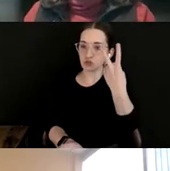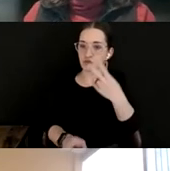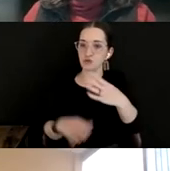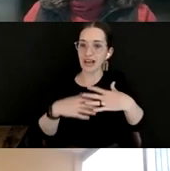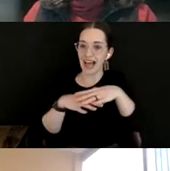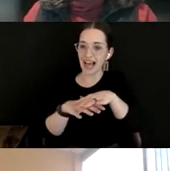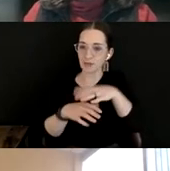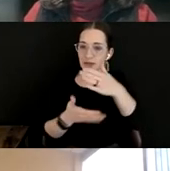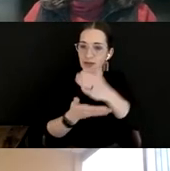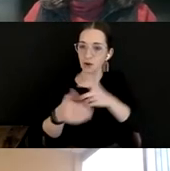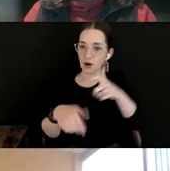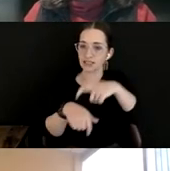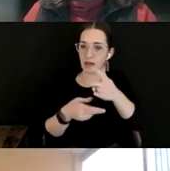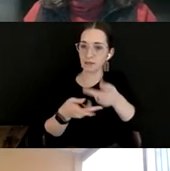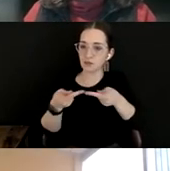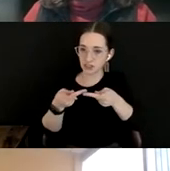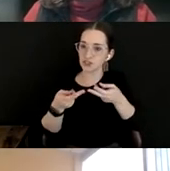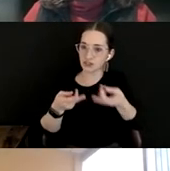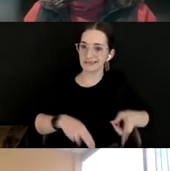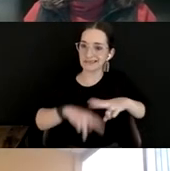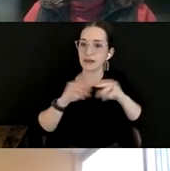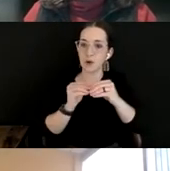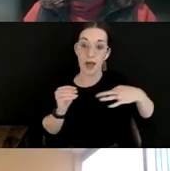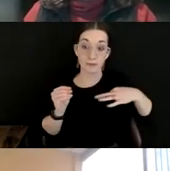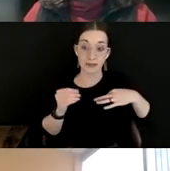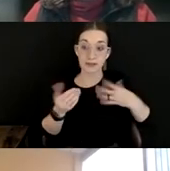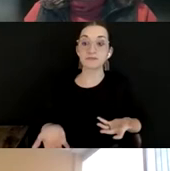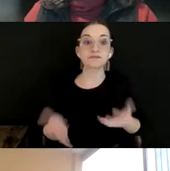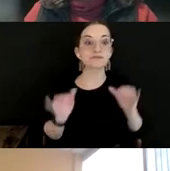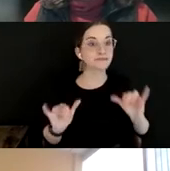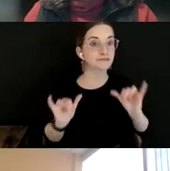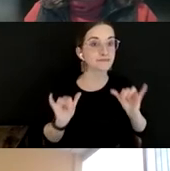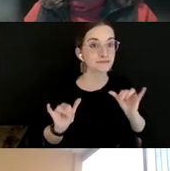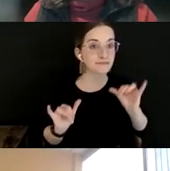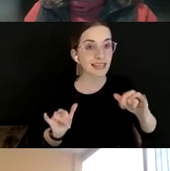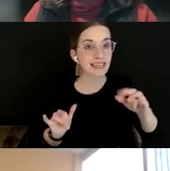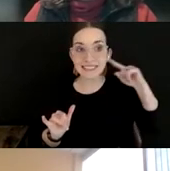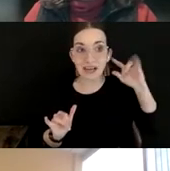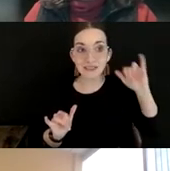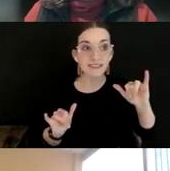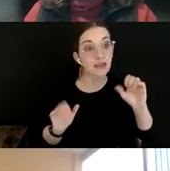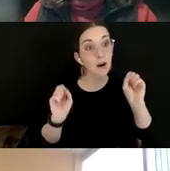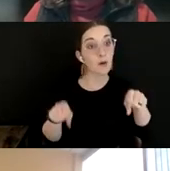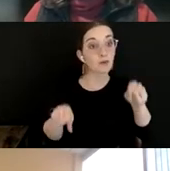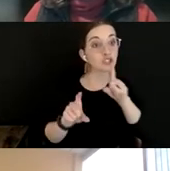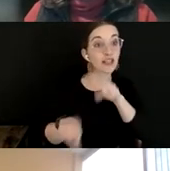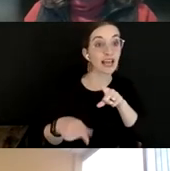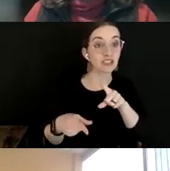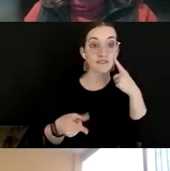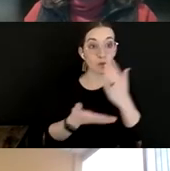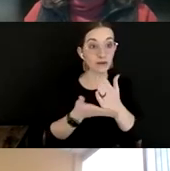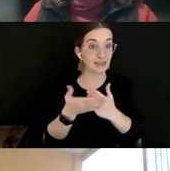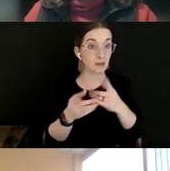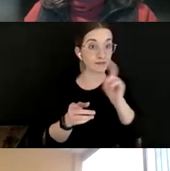the applications improved considerably. But it sounds like that's a potential answer to some of the questions. But we're,